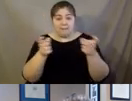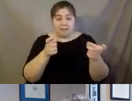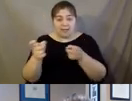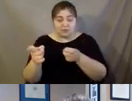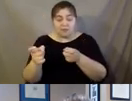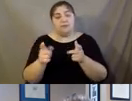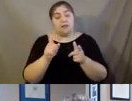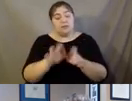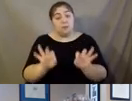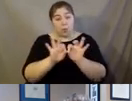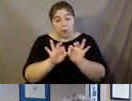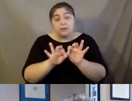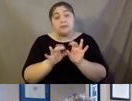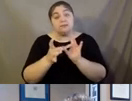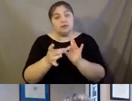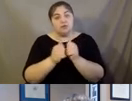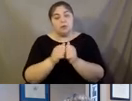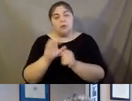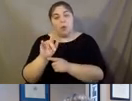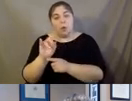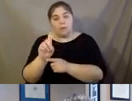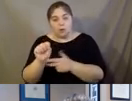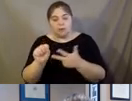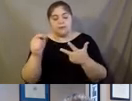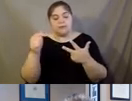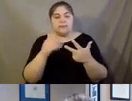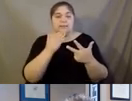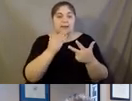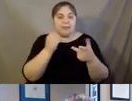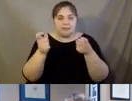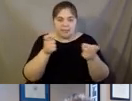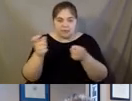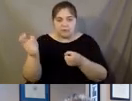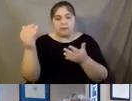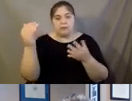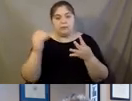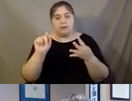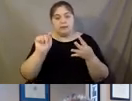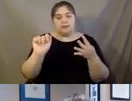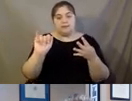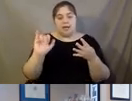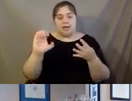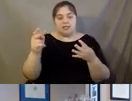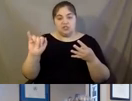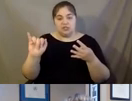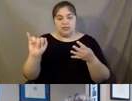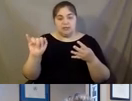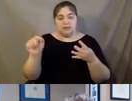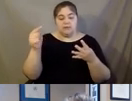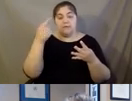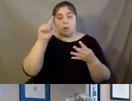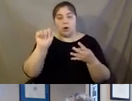opioid issues that we're facing, diabetes self-management, tai chi for arthritis and falls prevention,